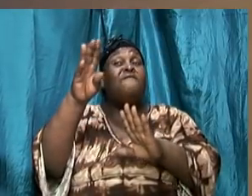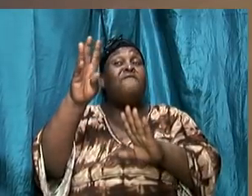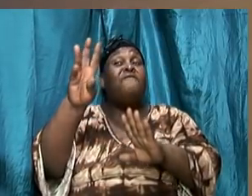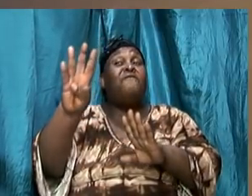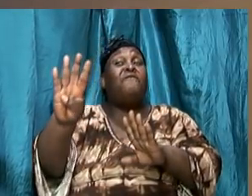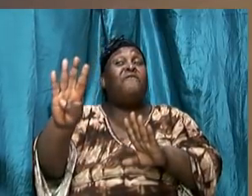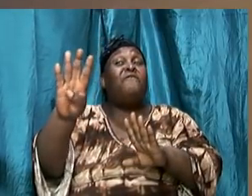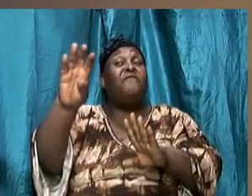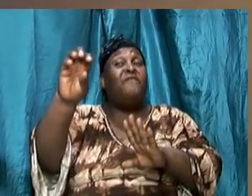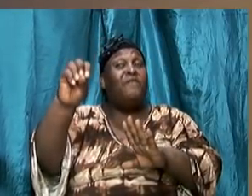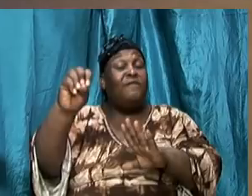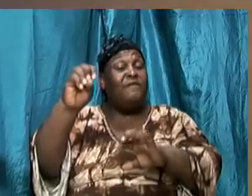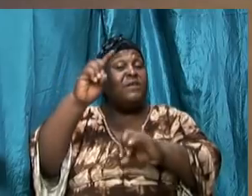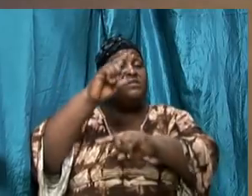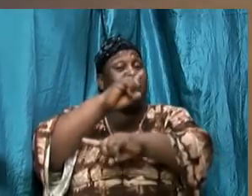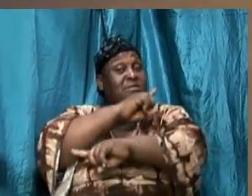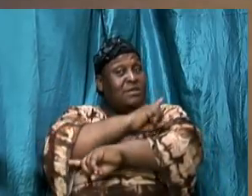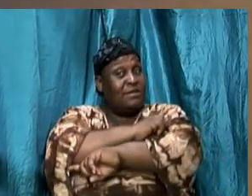days